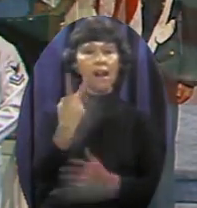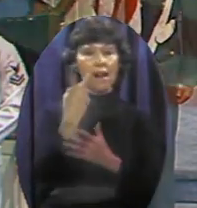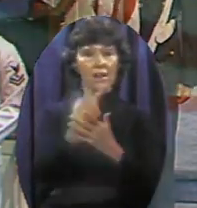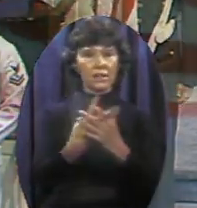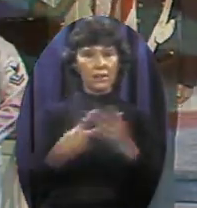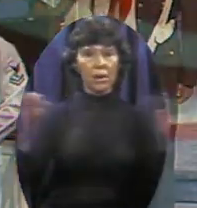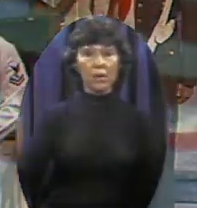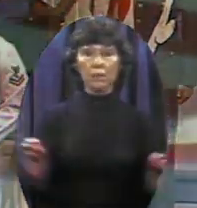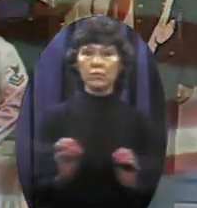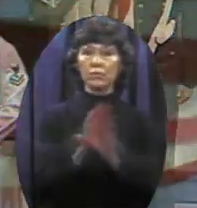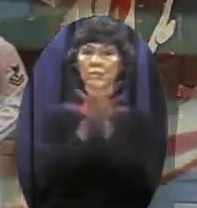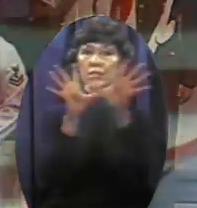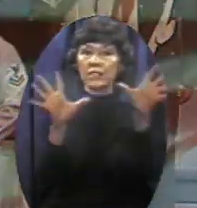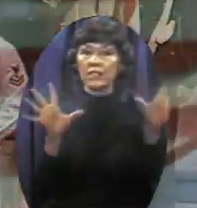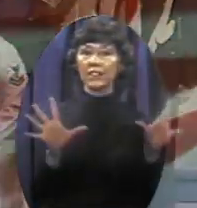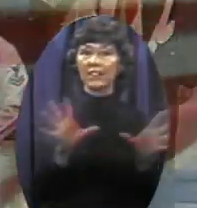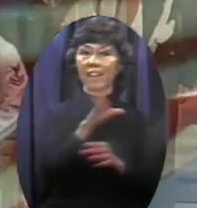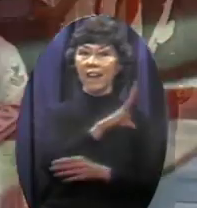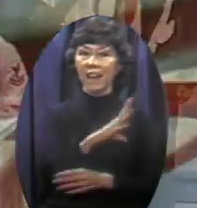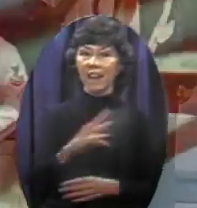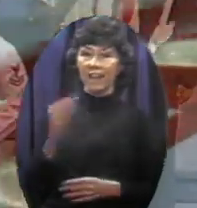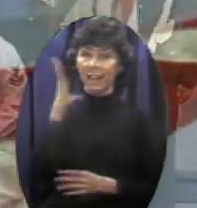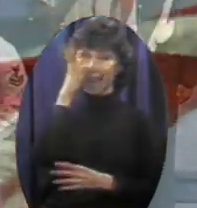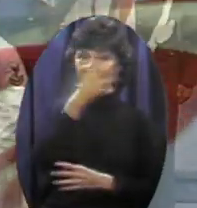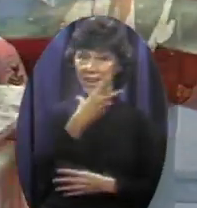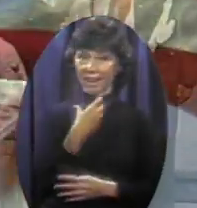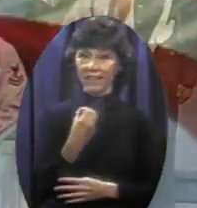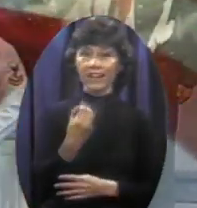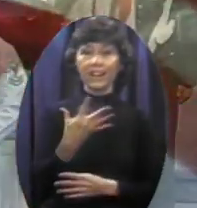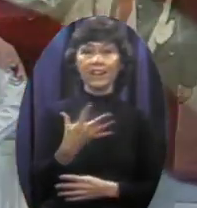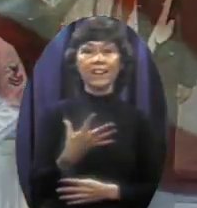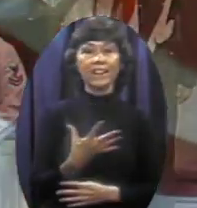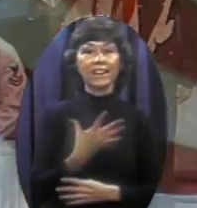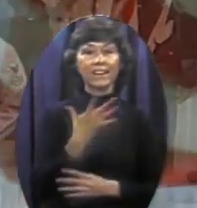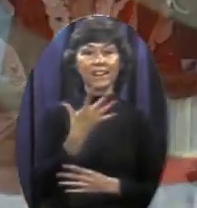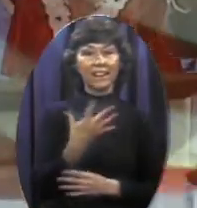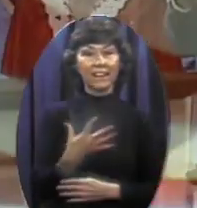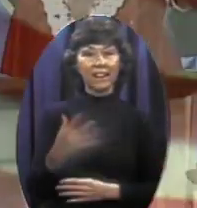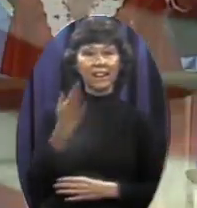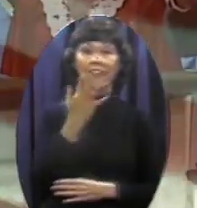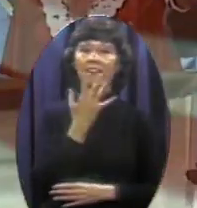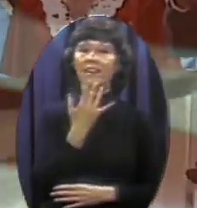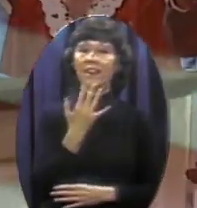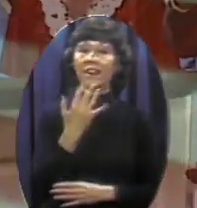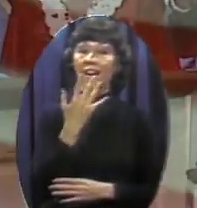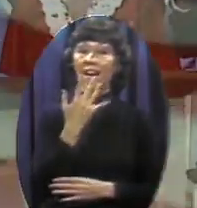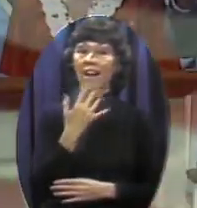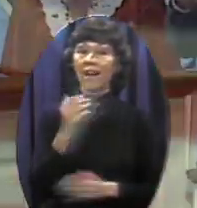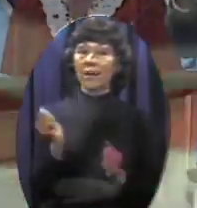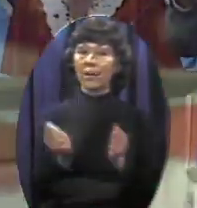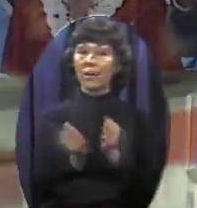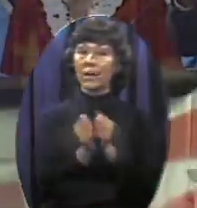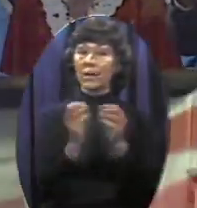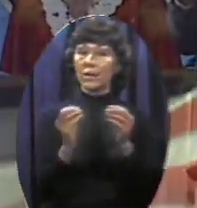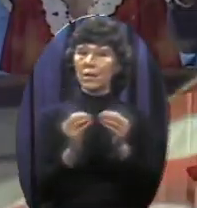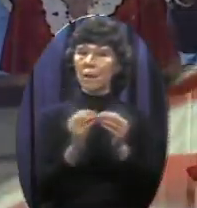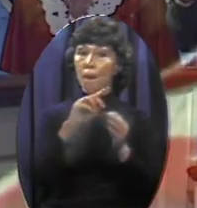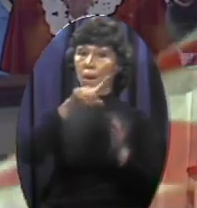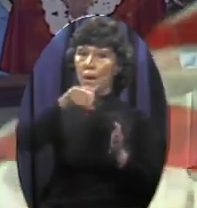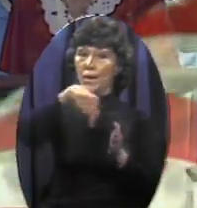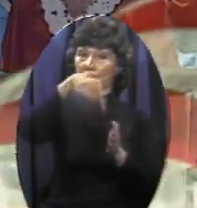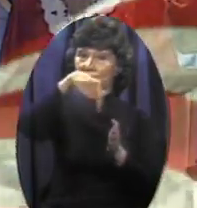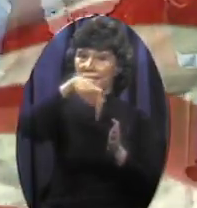both brilliant and clear ¶ ¶ Colors with far deeper